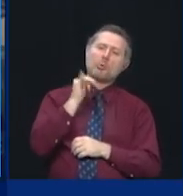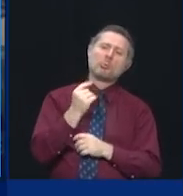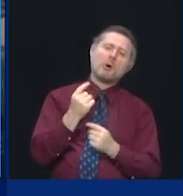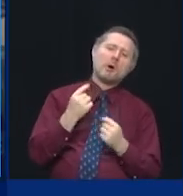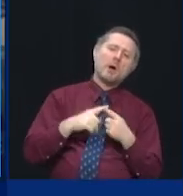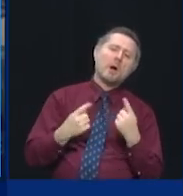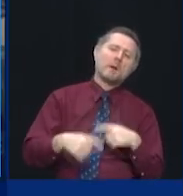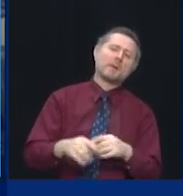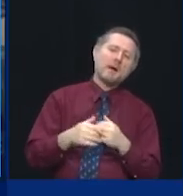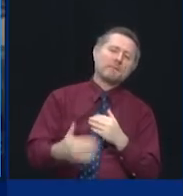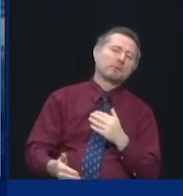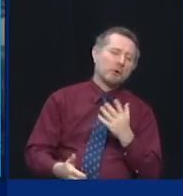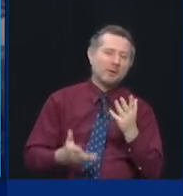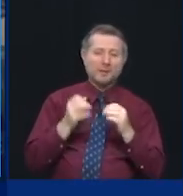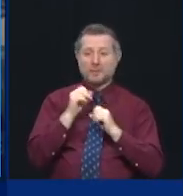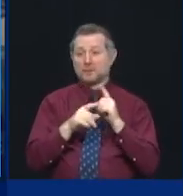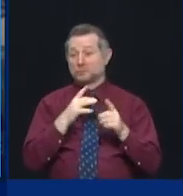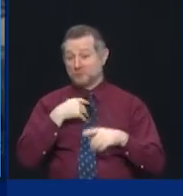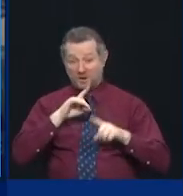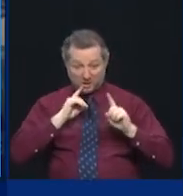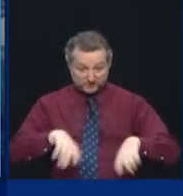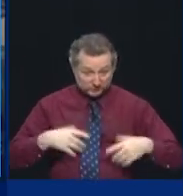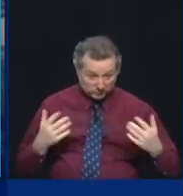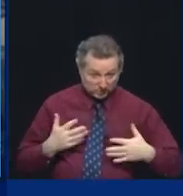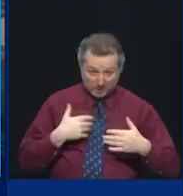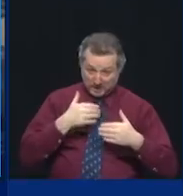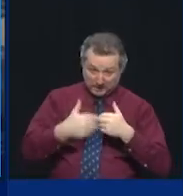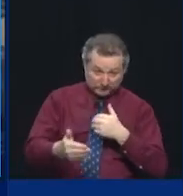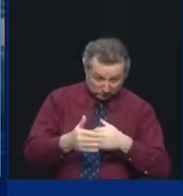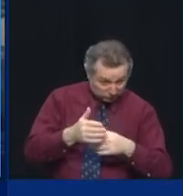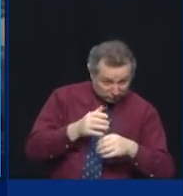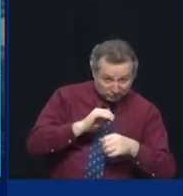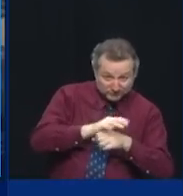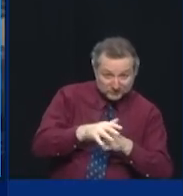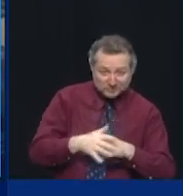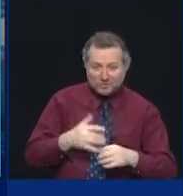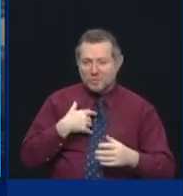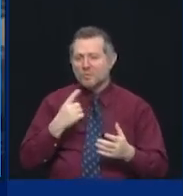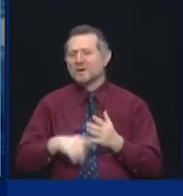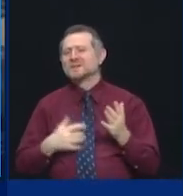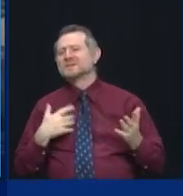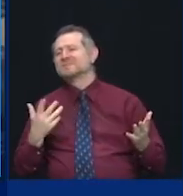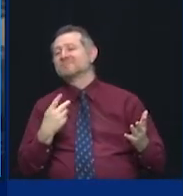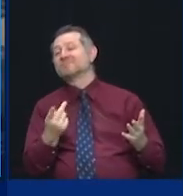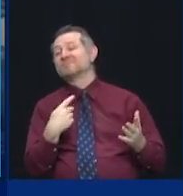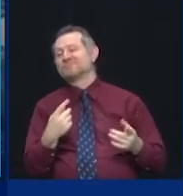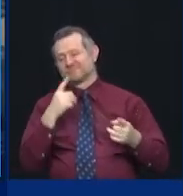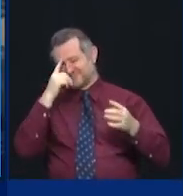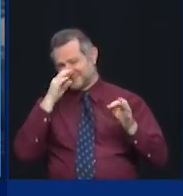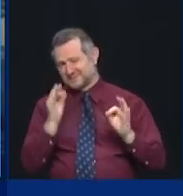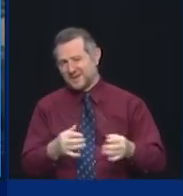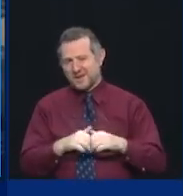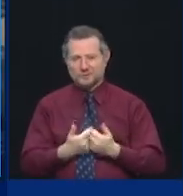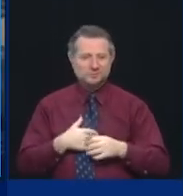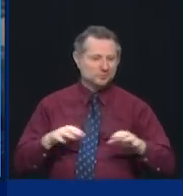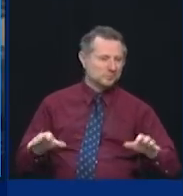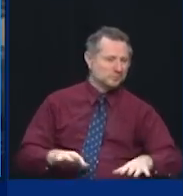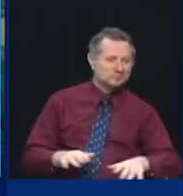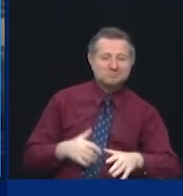What happens to New York post-COVID is what we make happen post-COVID. There is no